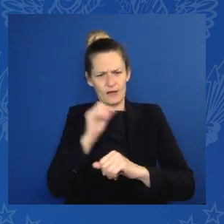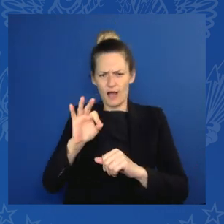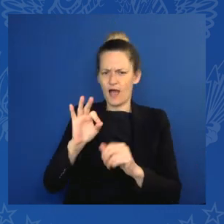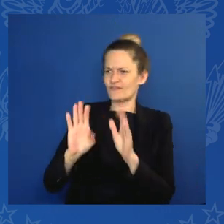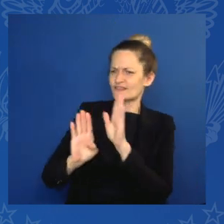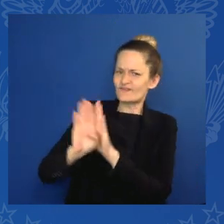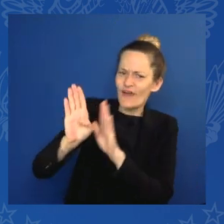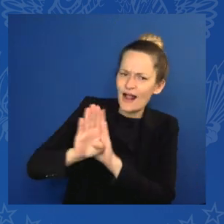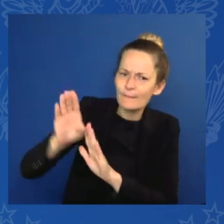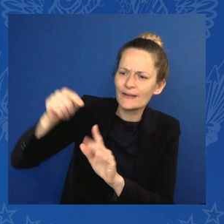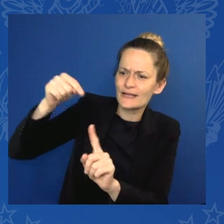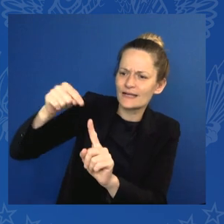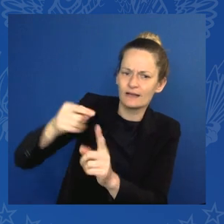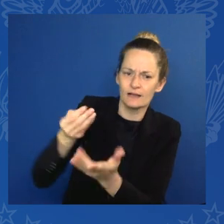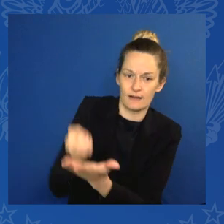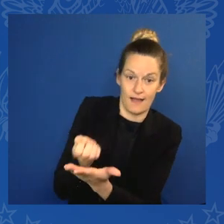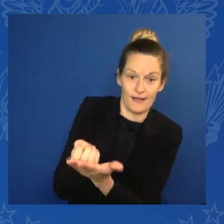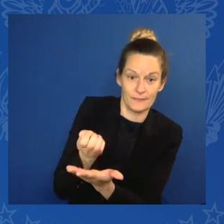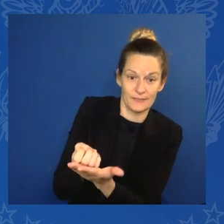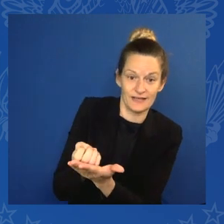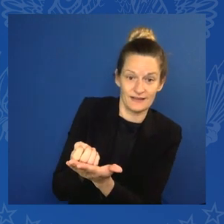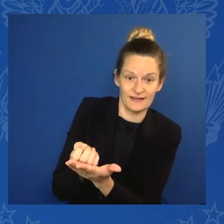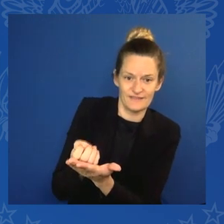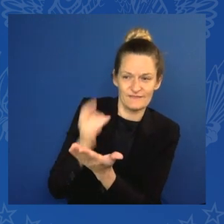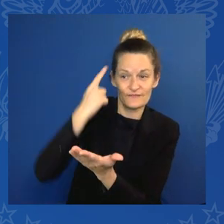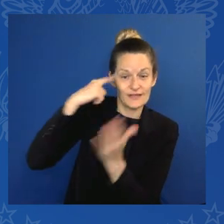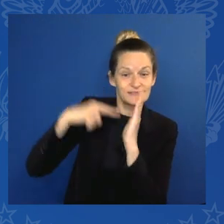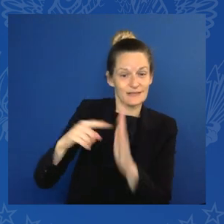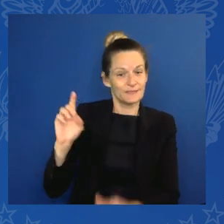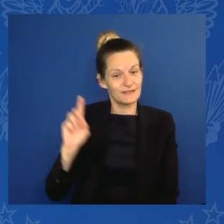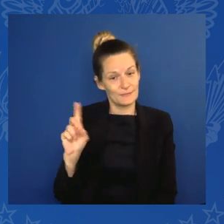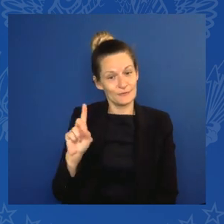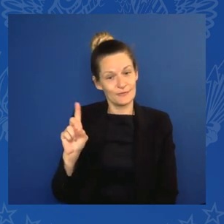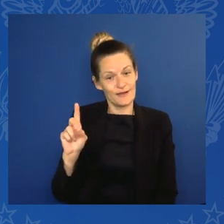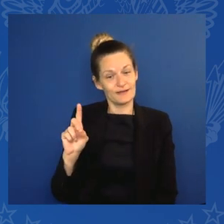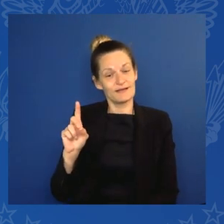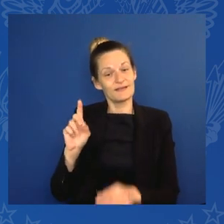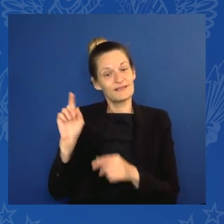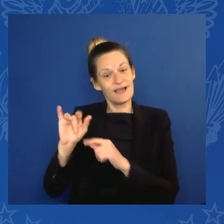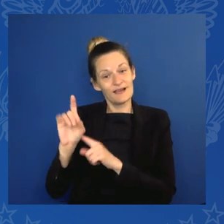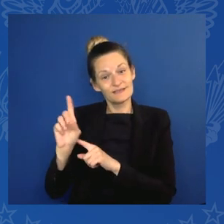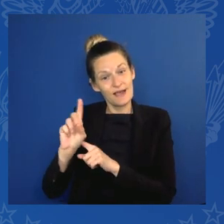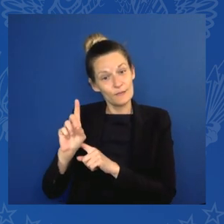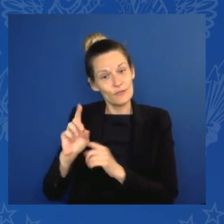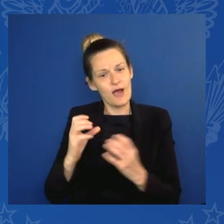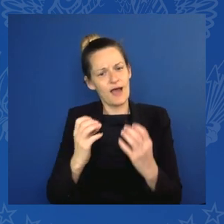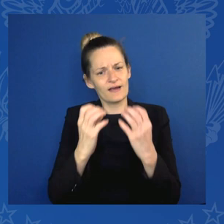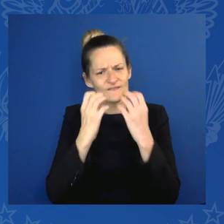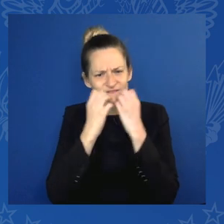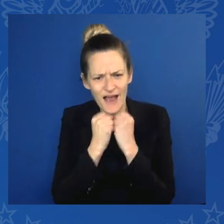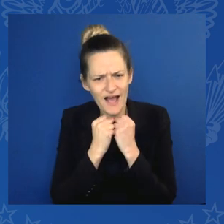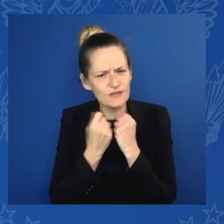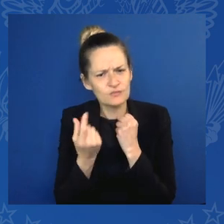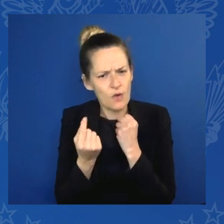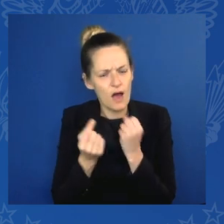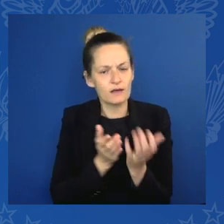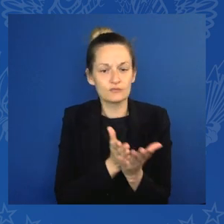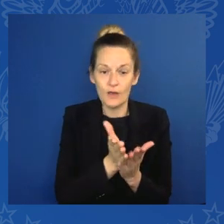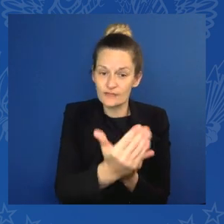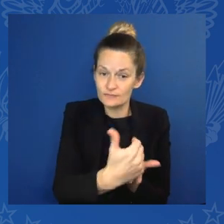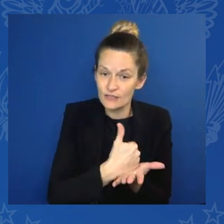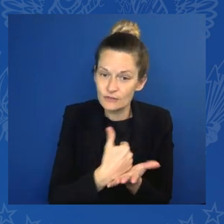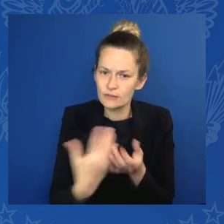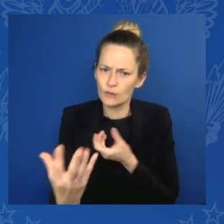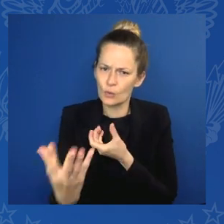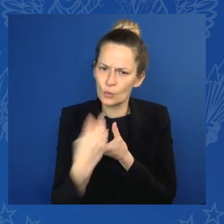transparency, inclusivity, and sustainability. When it embraces high standards for